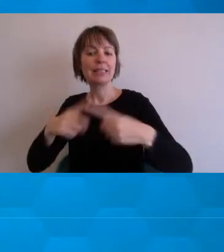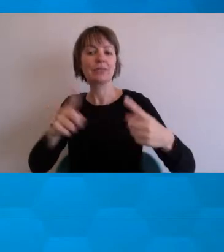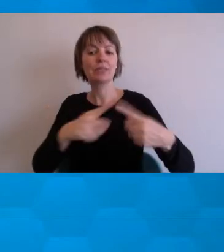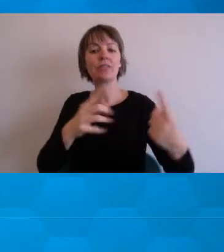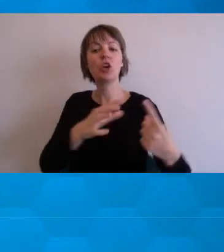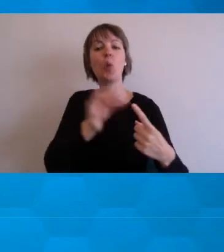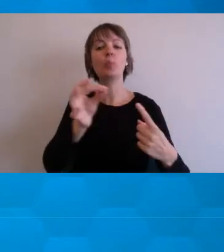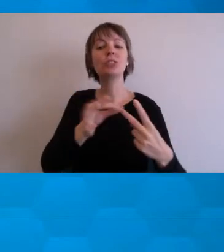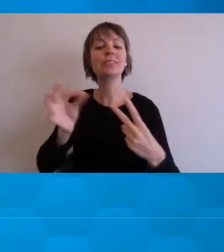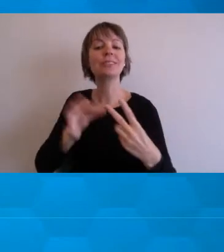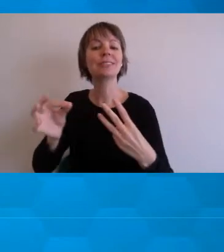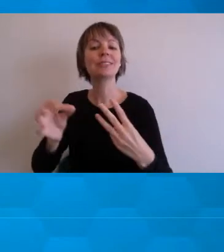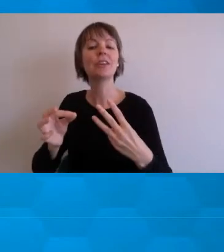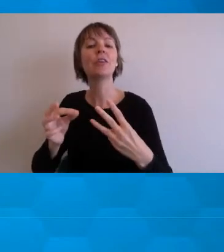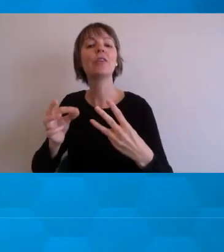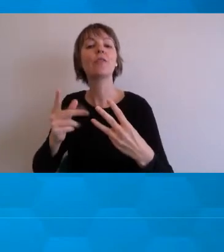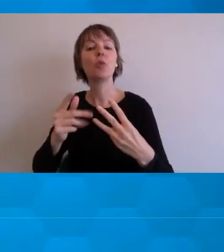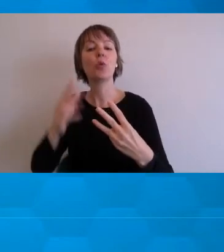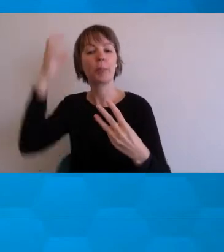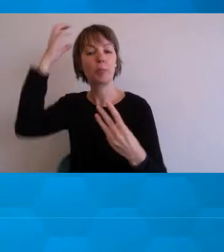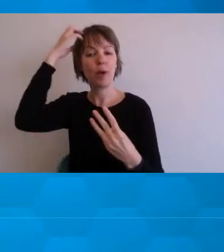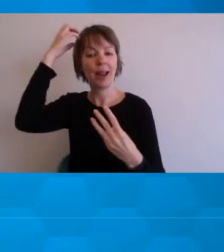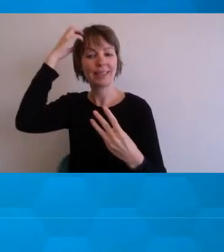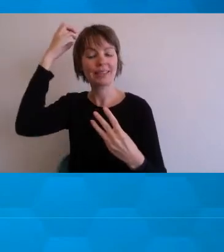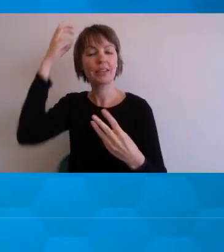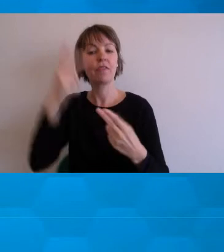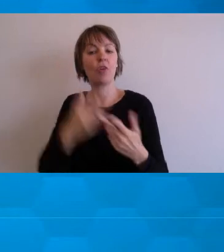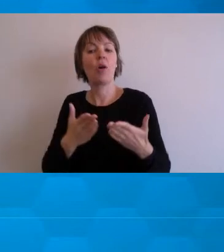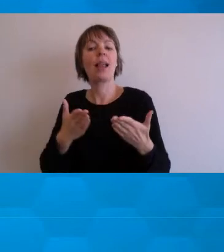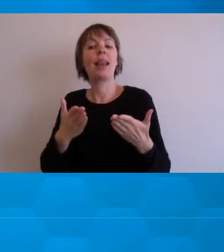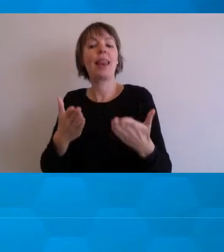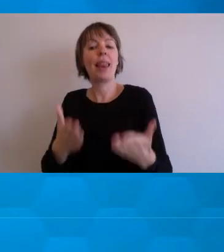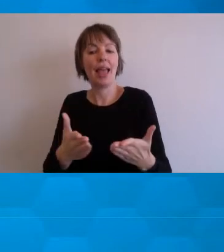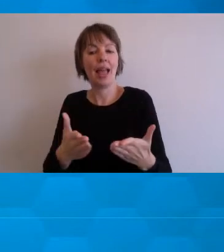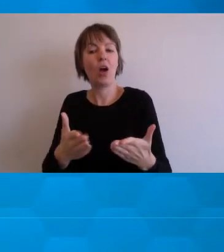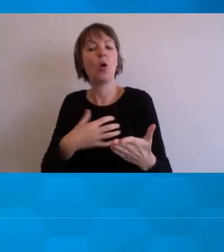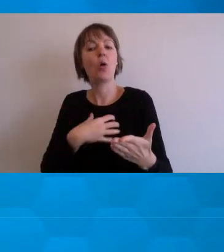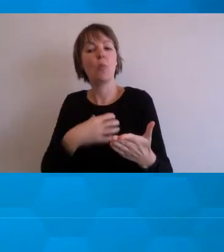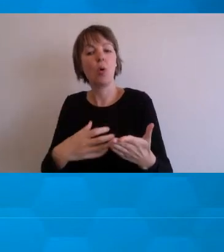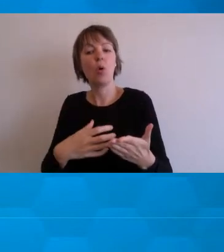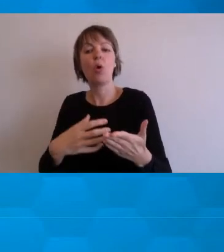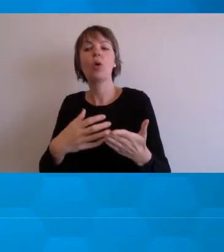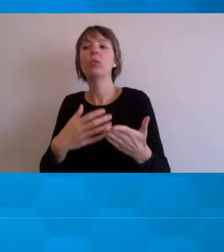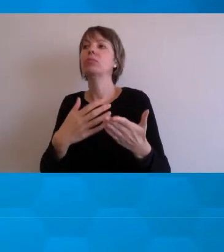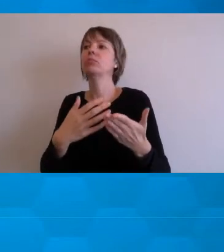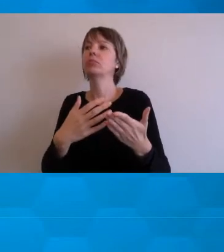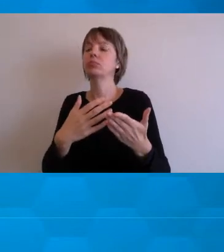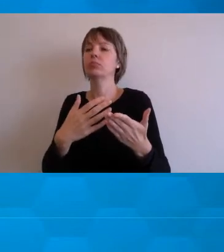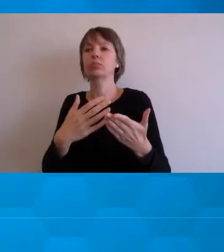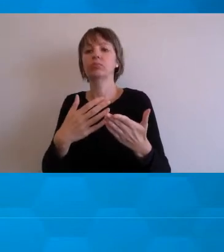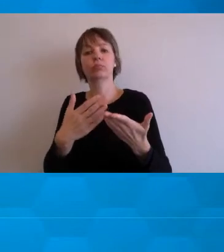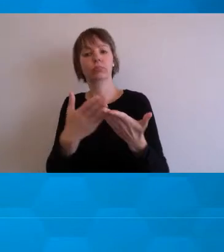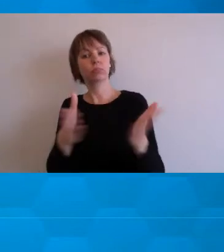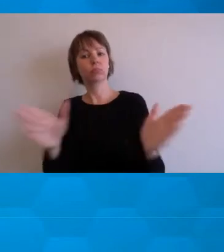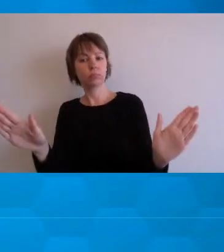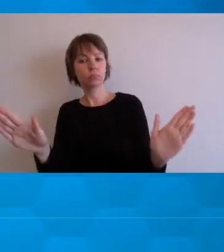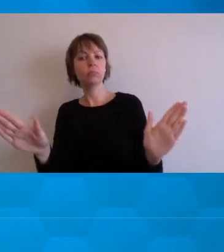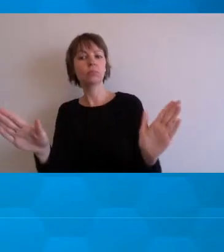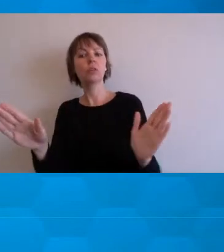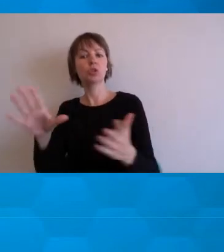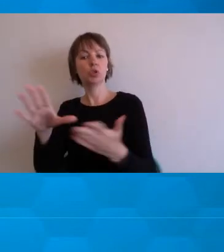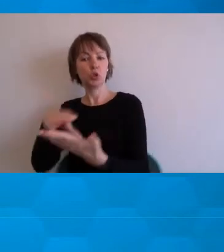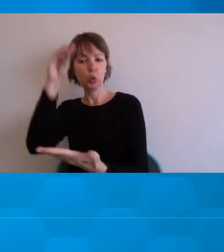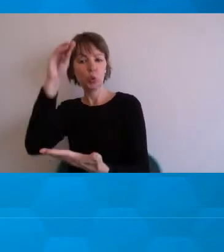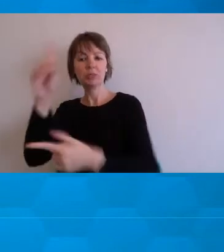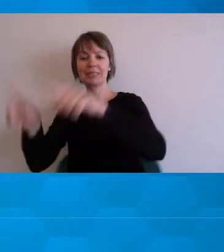of the brain that are activated to allow for the broadest possible diversity of our student body to feel included. So